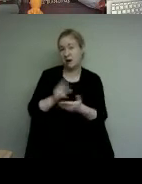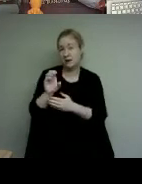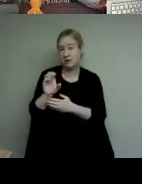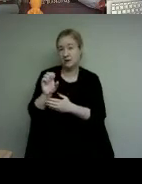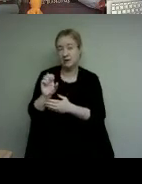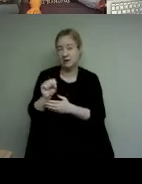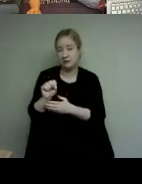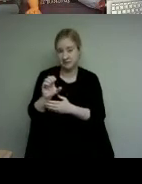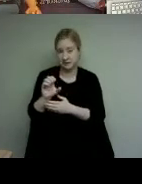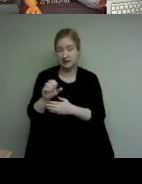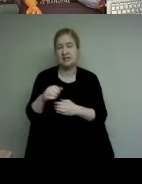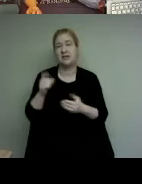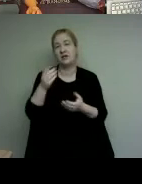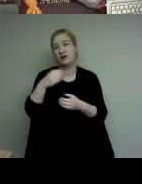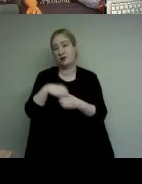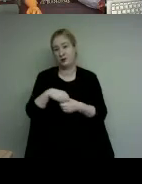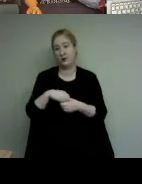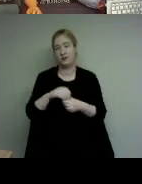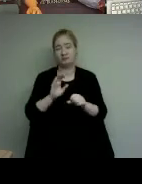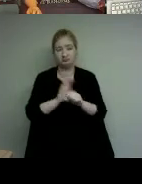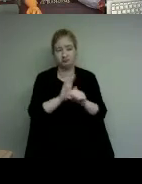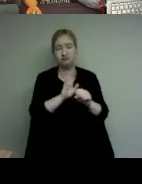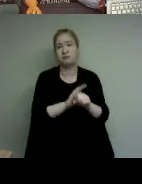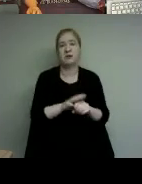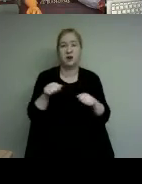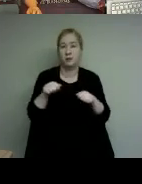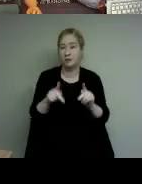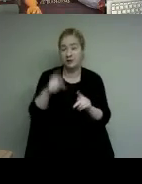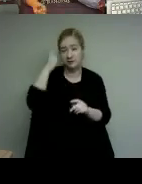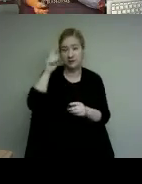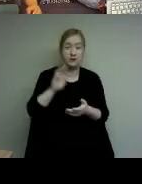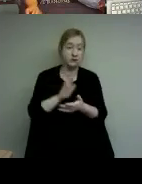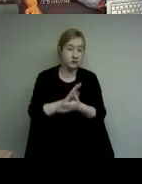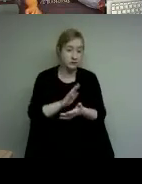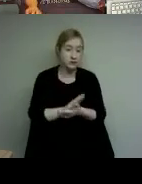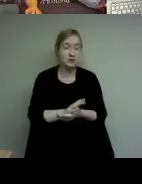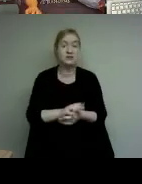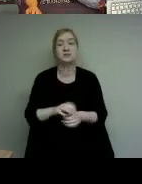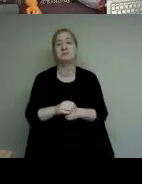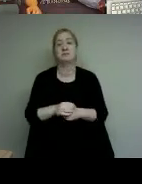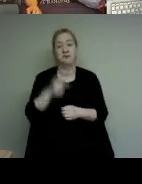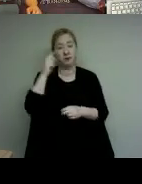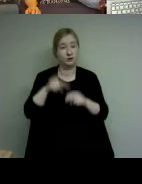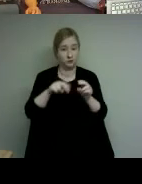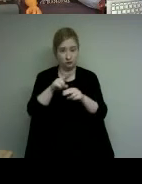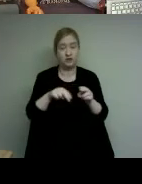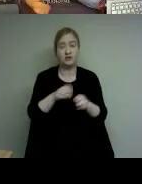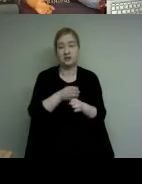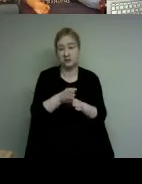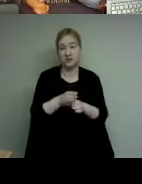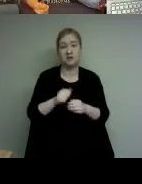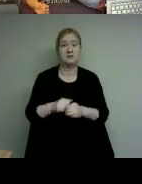is to promote the broad range of career opportunities attainable within the construction industry primarily to newcomers to